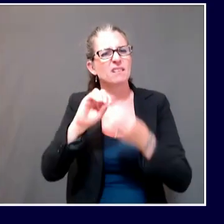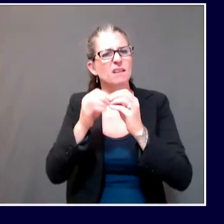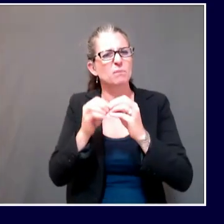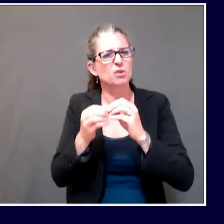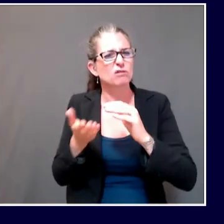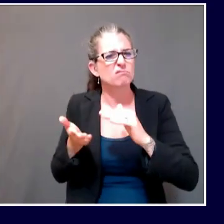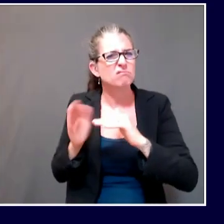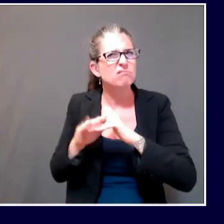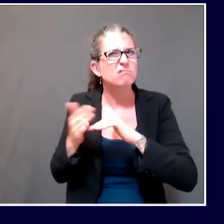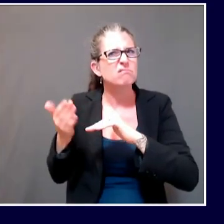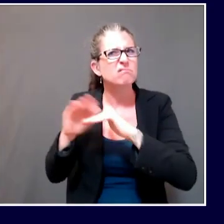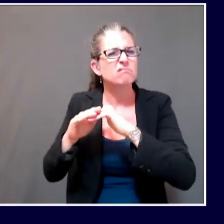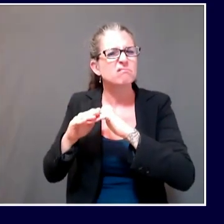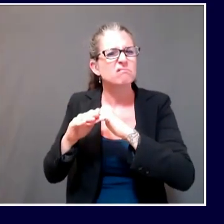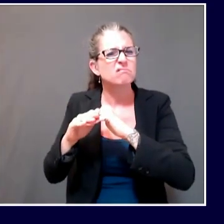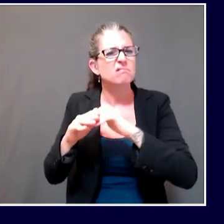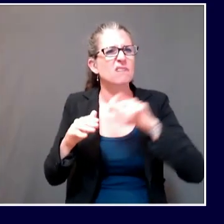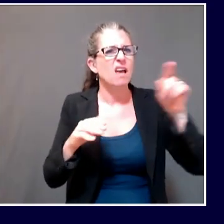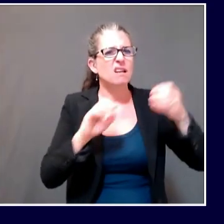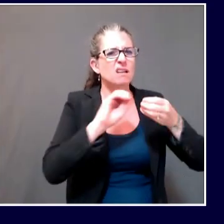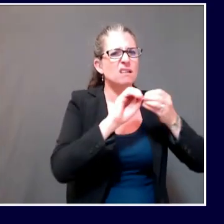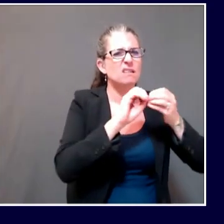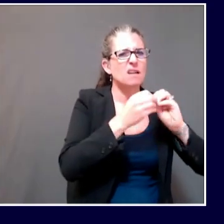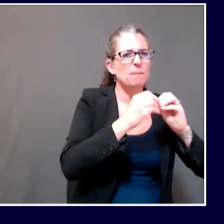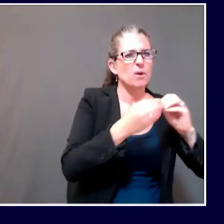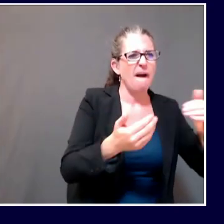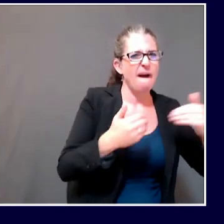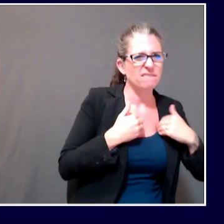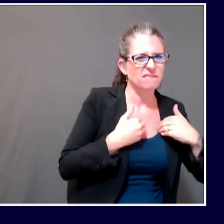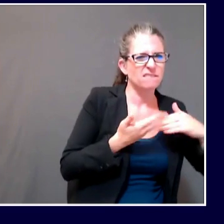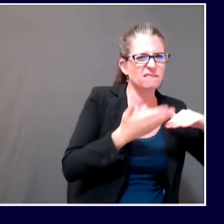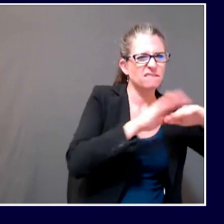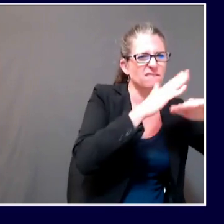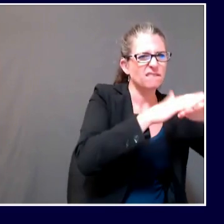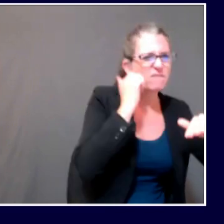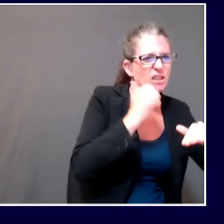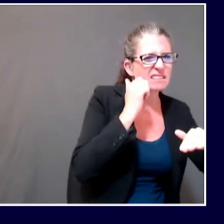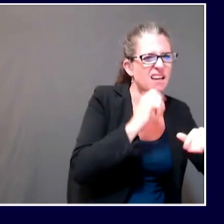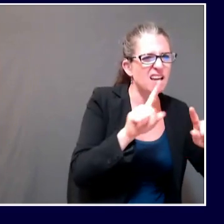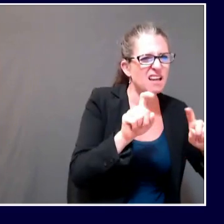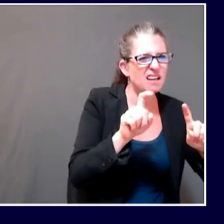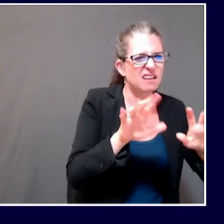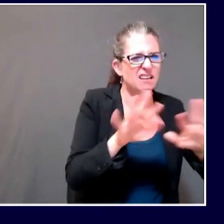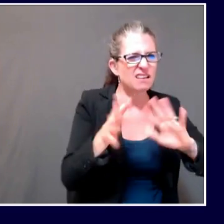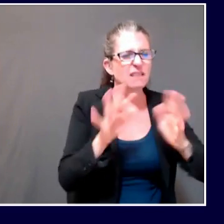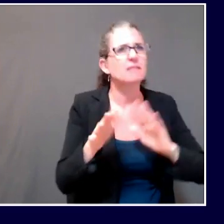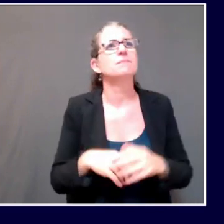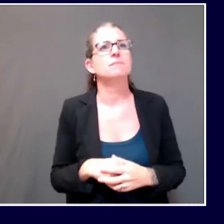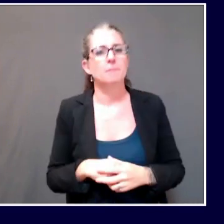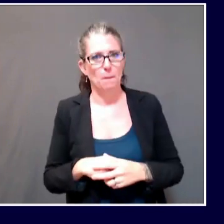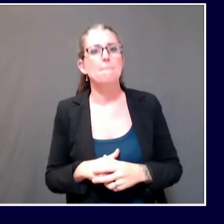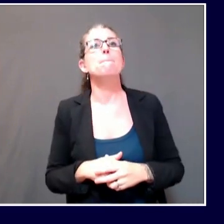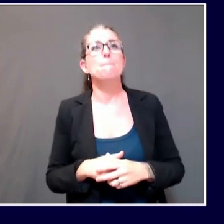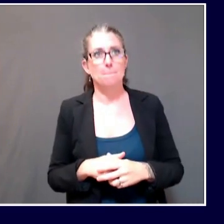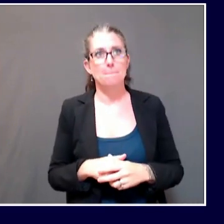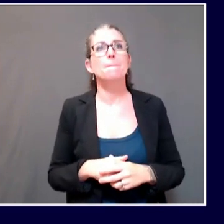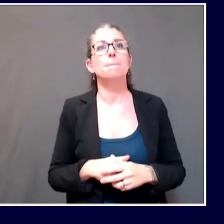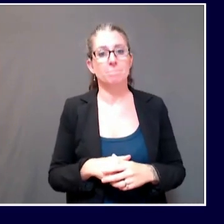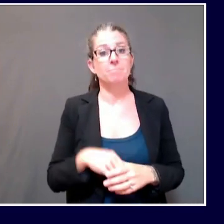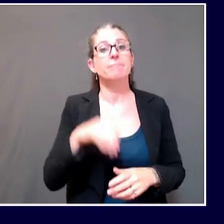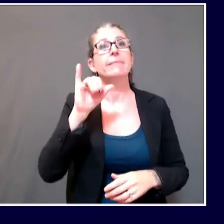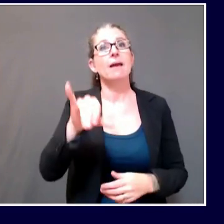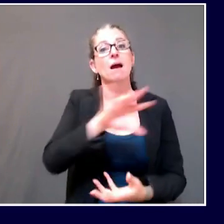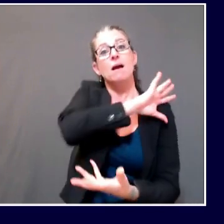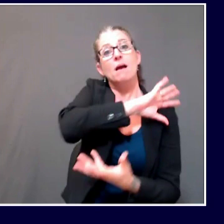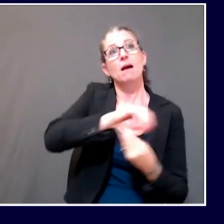concerned are you about it? Well, it is the case that about a week ago, our positivity rate was a little bit lower, it about 0.64, 0